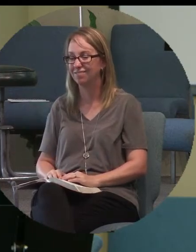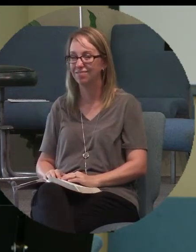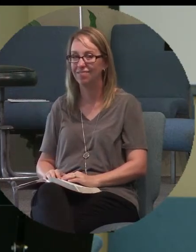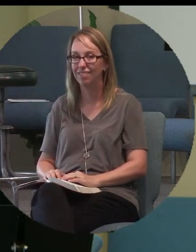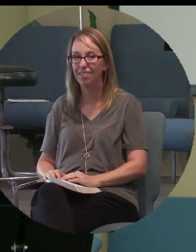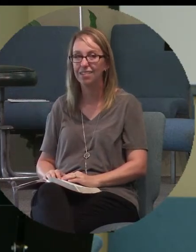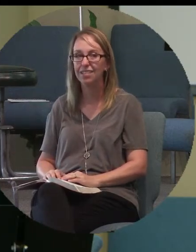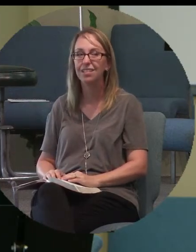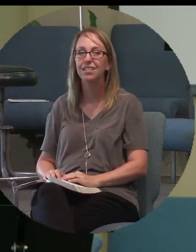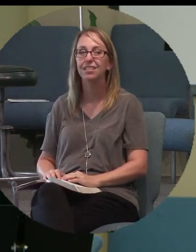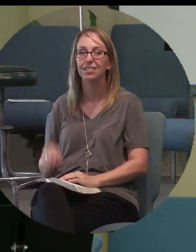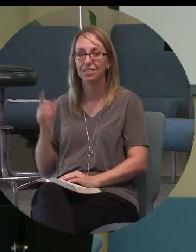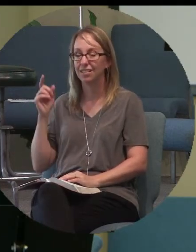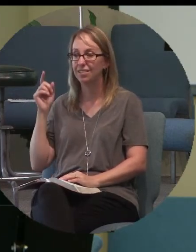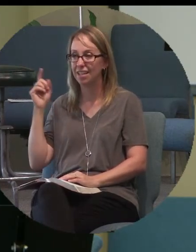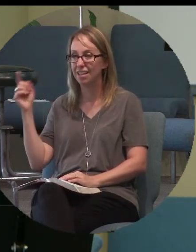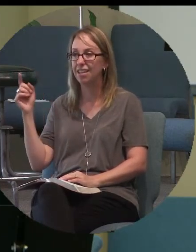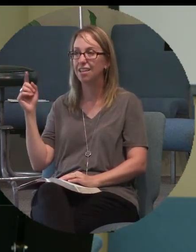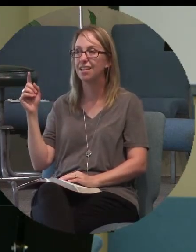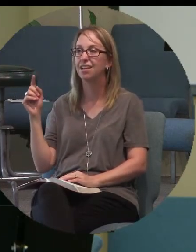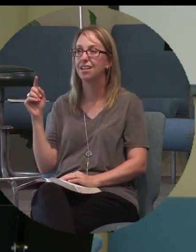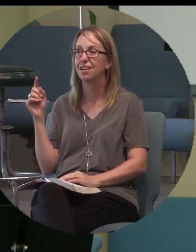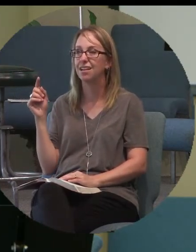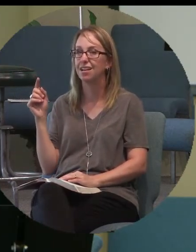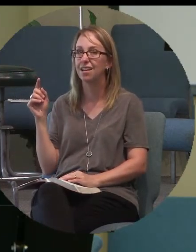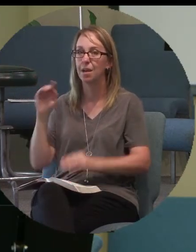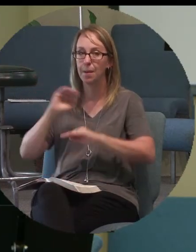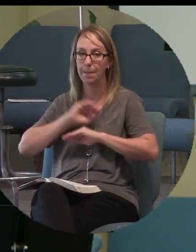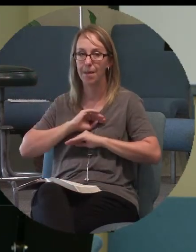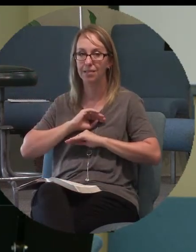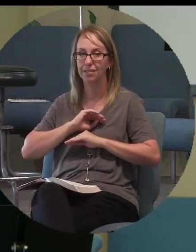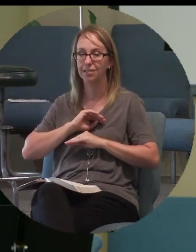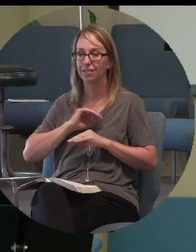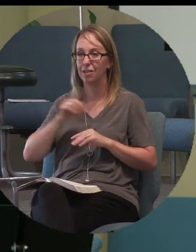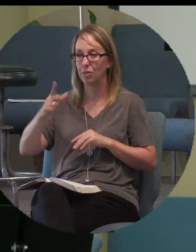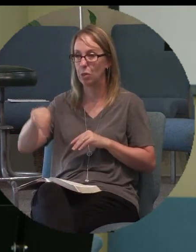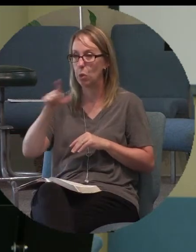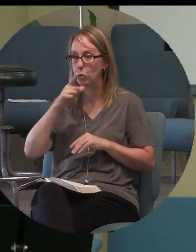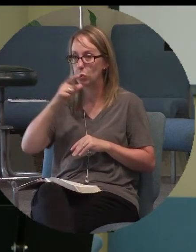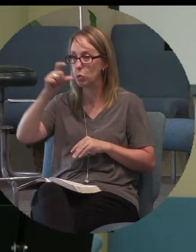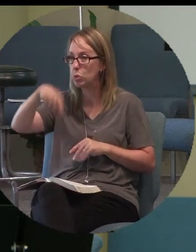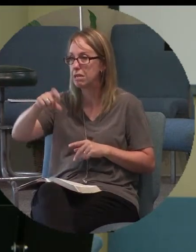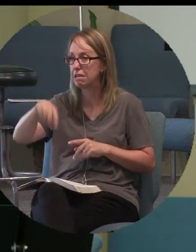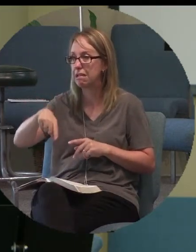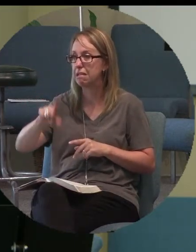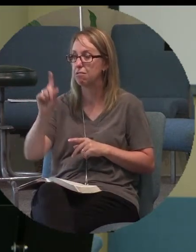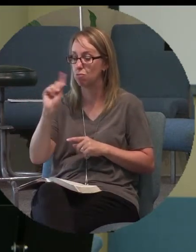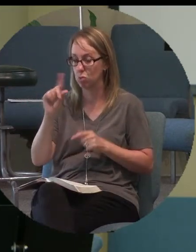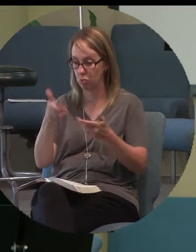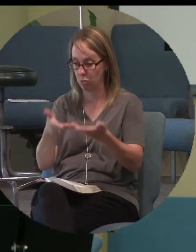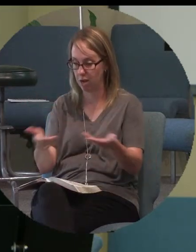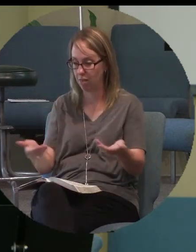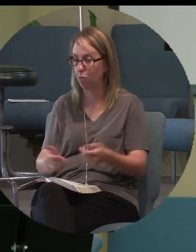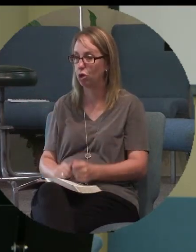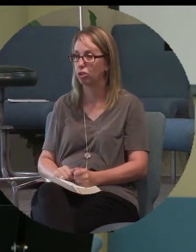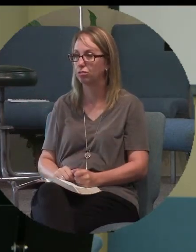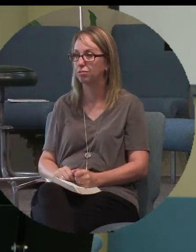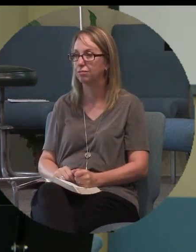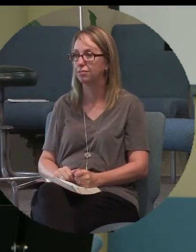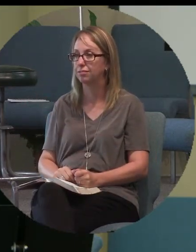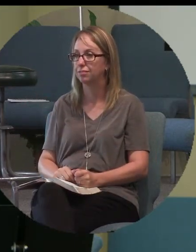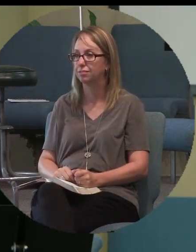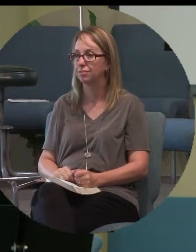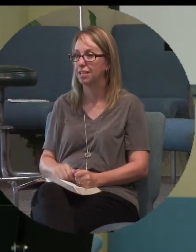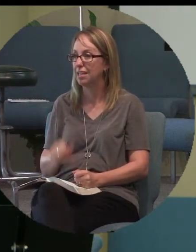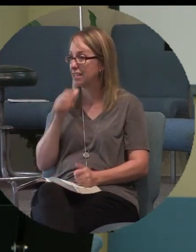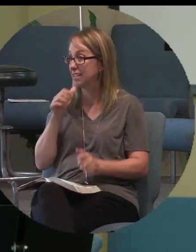because he met the needy right where where they were. He does